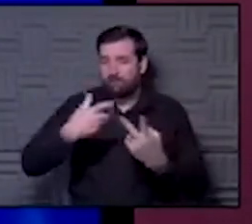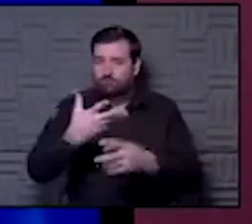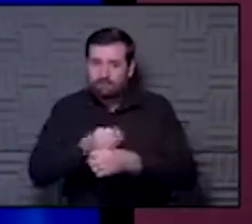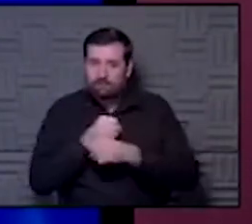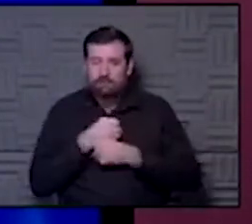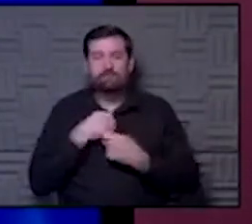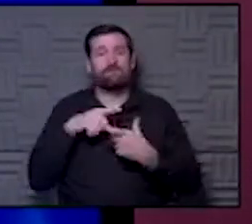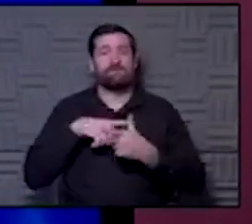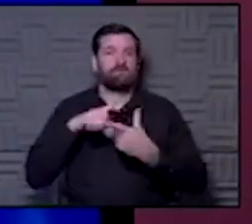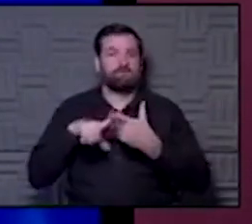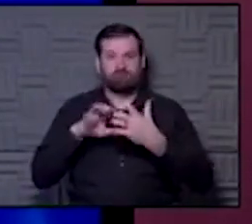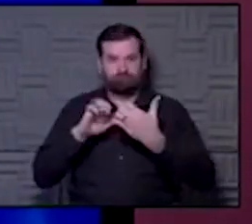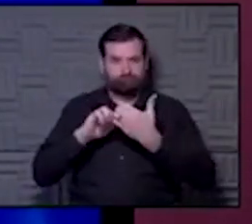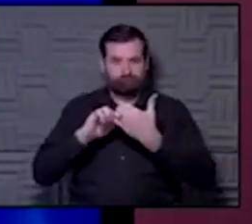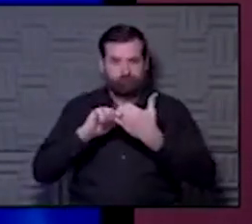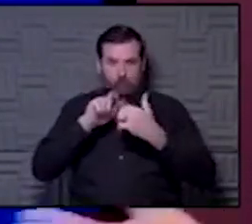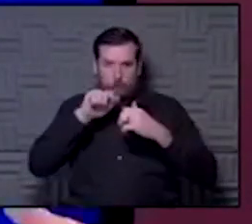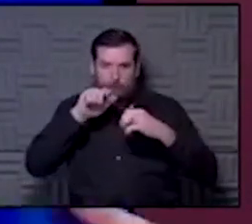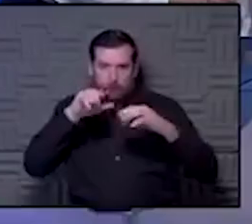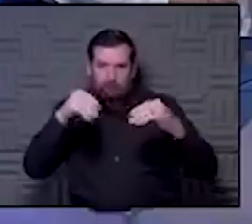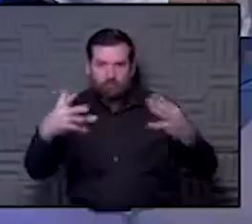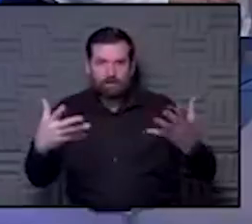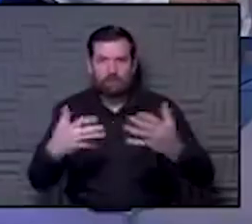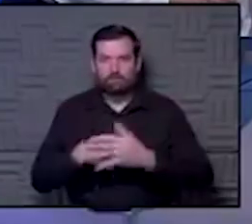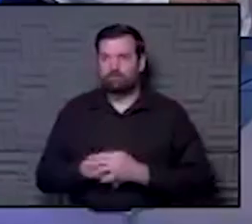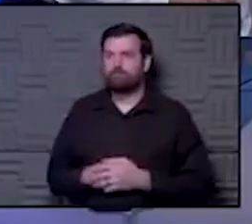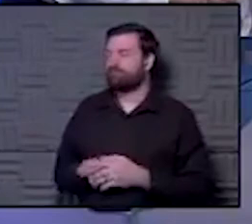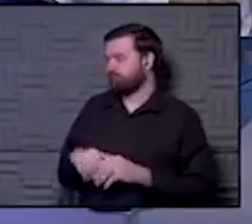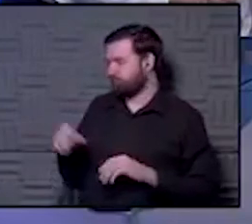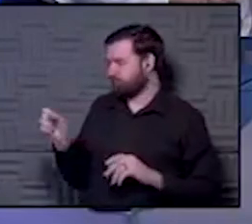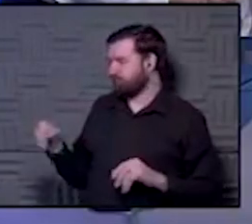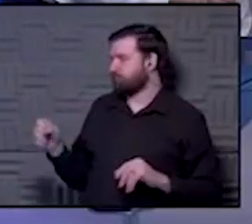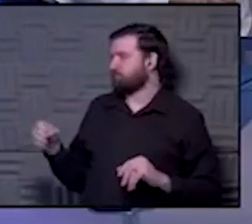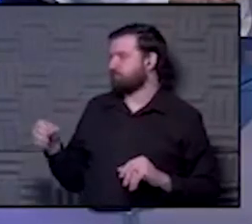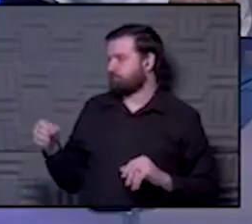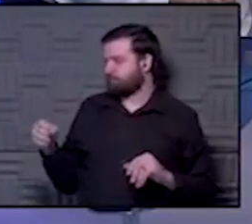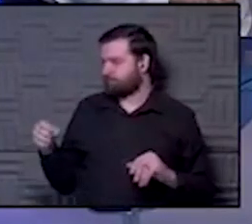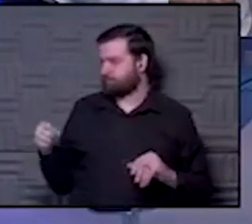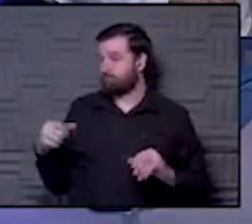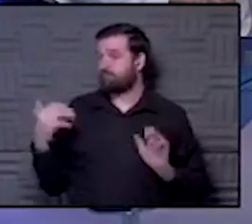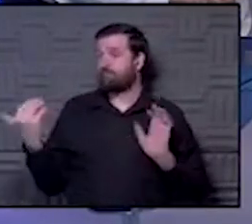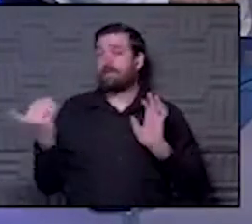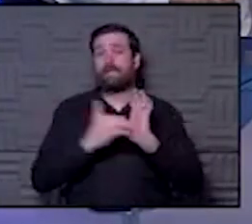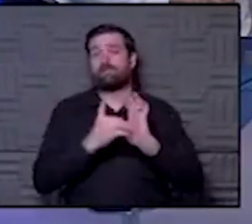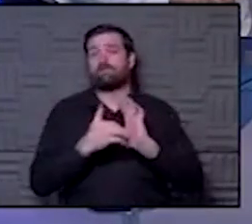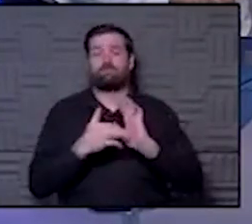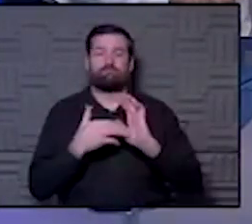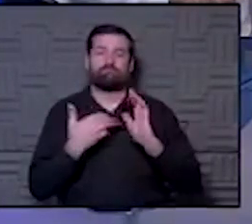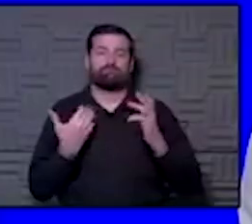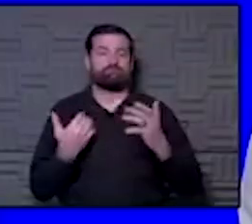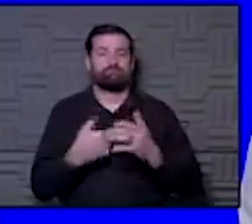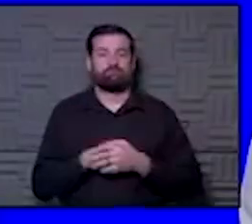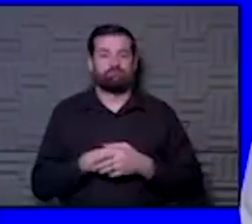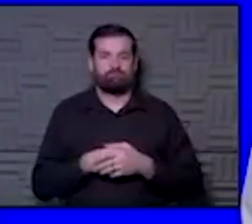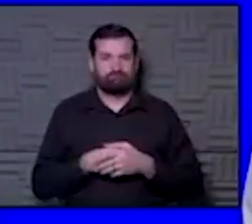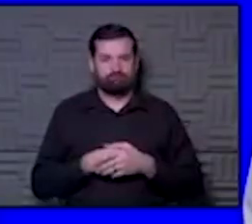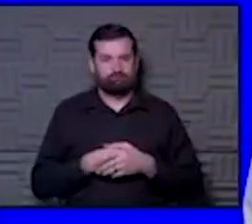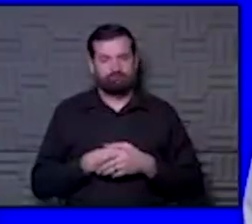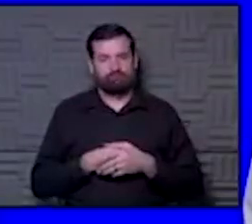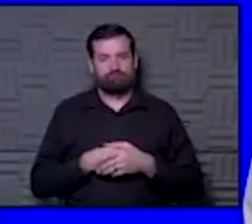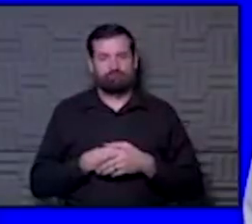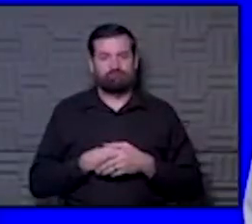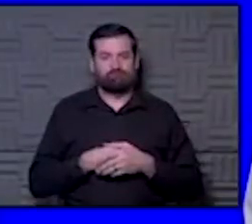then understanding exactly who we want to give it to, Hawkeye. Yeah. You know, I think, again, we want to definitely stay with what we're,